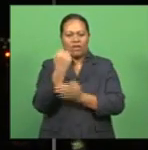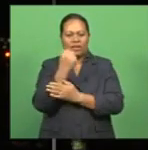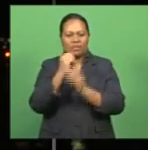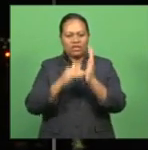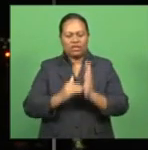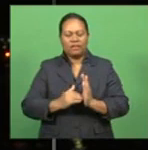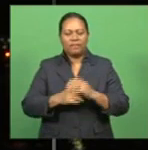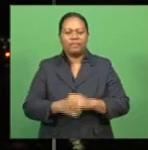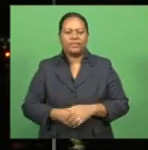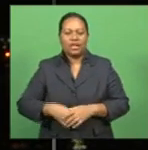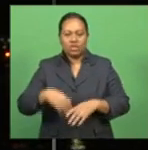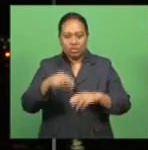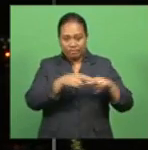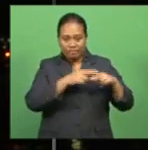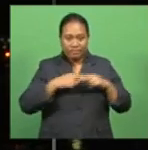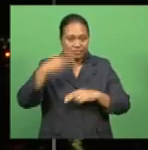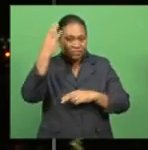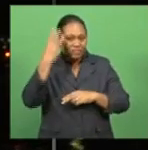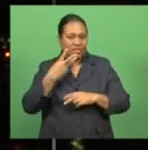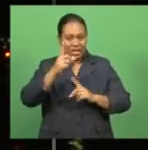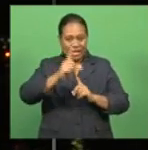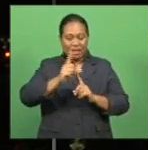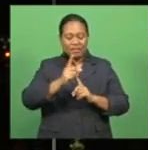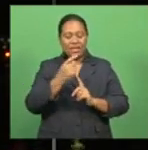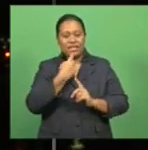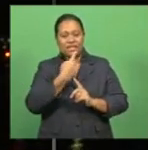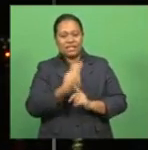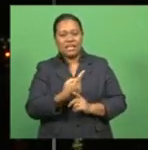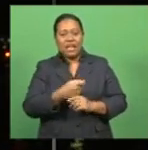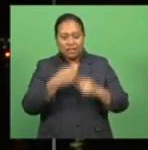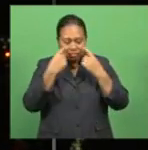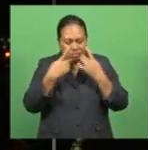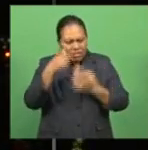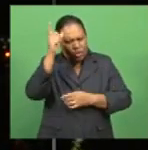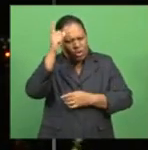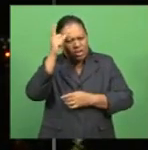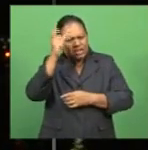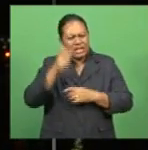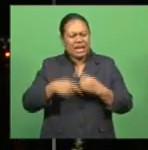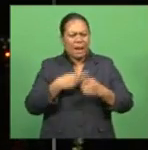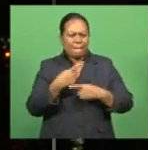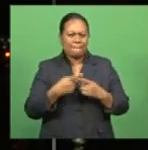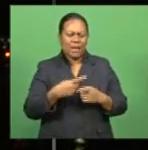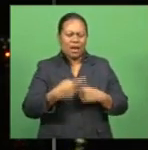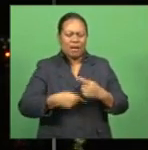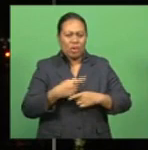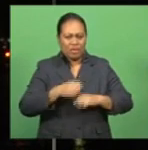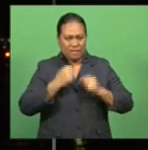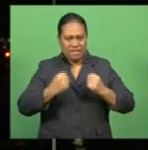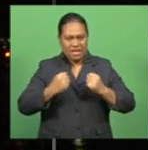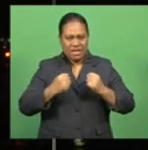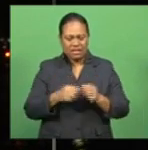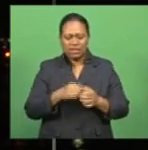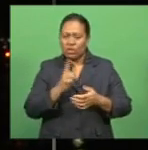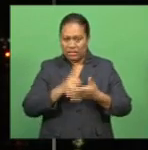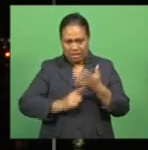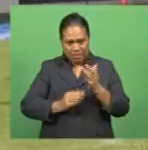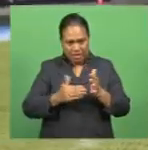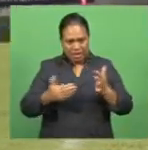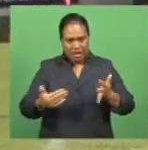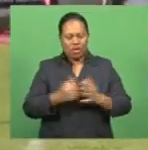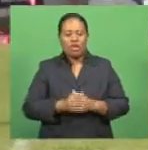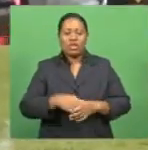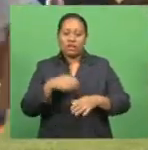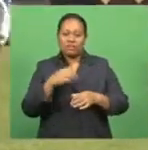Fijiana 15's captain Serima Lewanengila has expressed concerns over player fitness during this period. Sporting